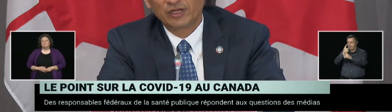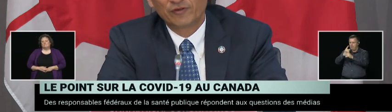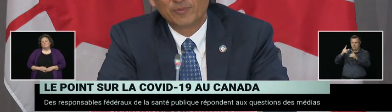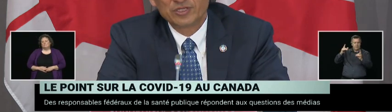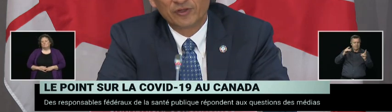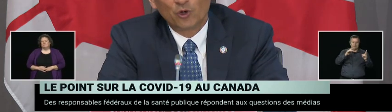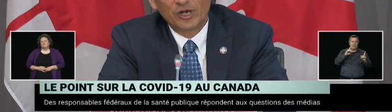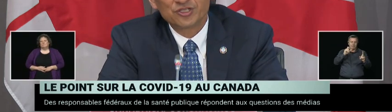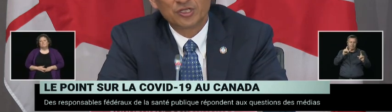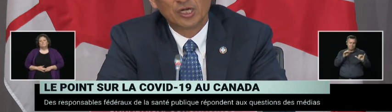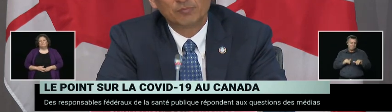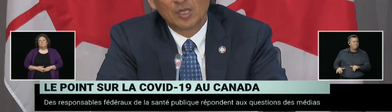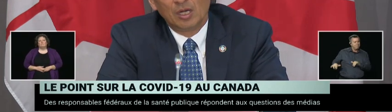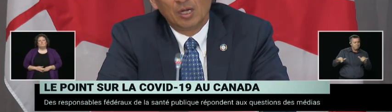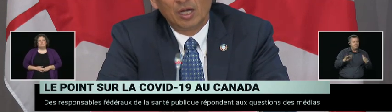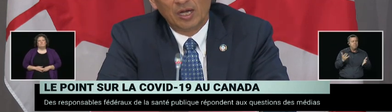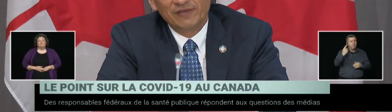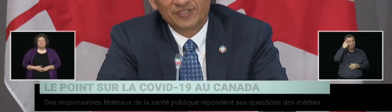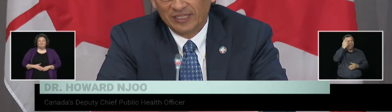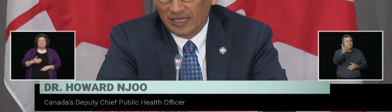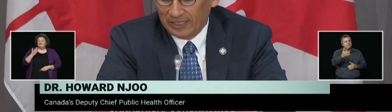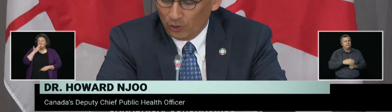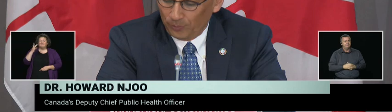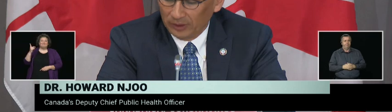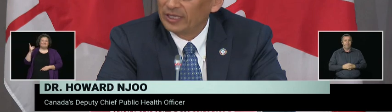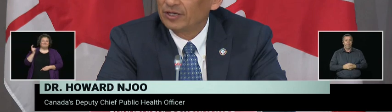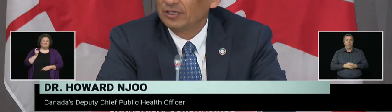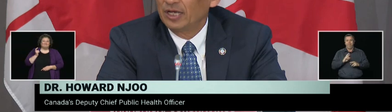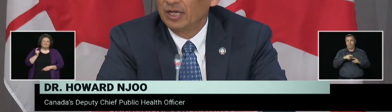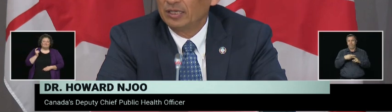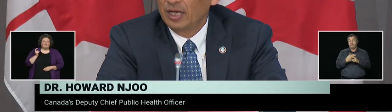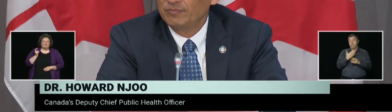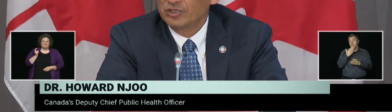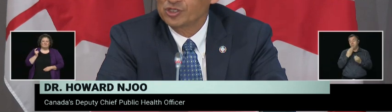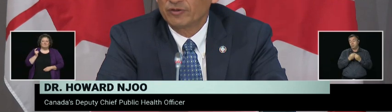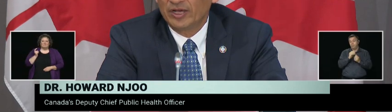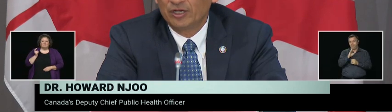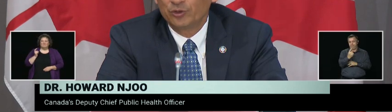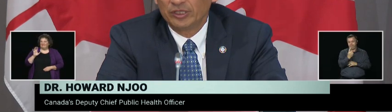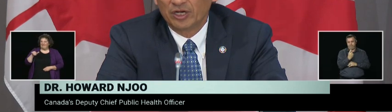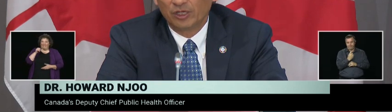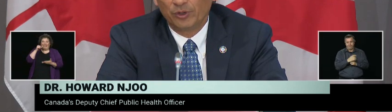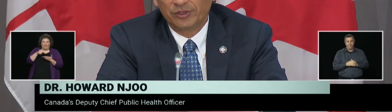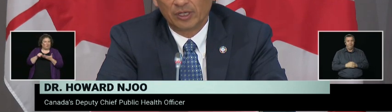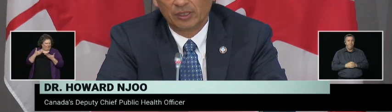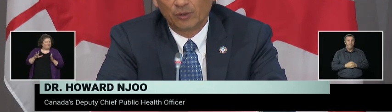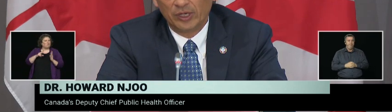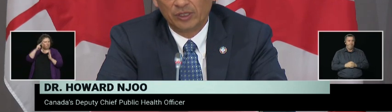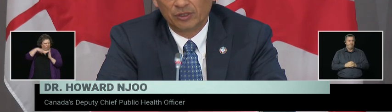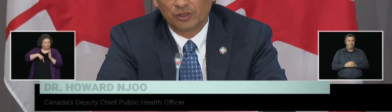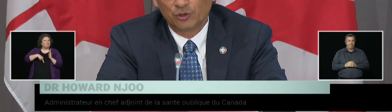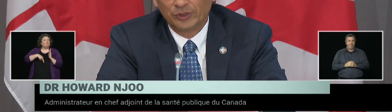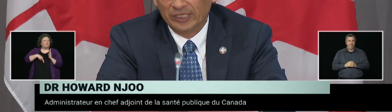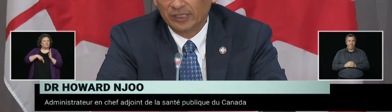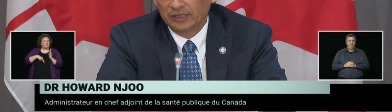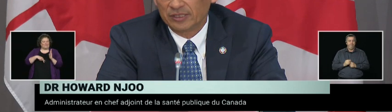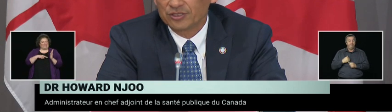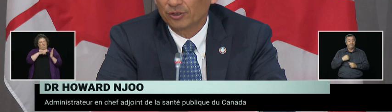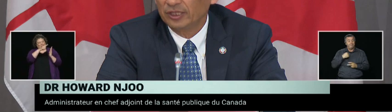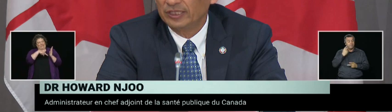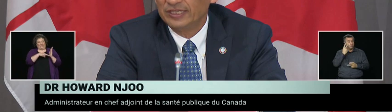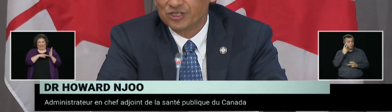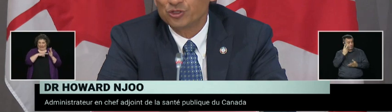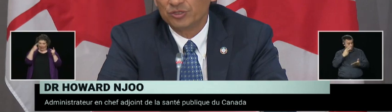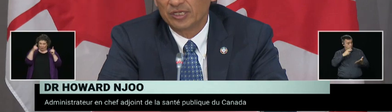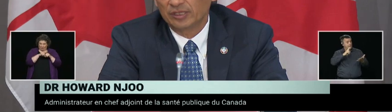Thank you very much for the question. I've seen that open letter, and I'm not sure if I agree entirely with the way you're reading it.